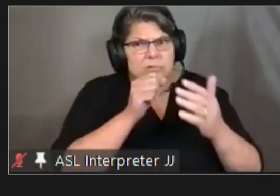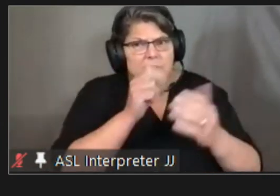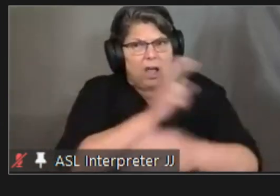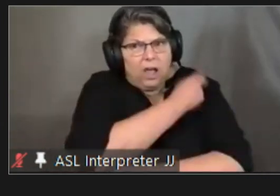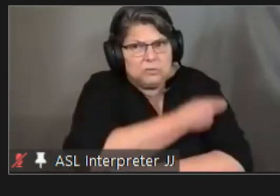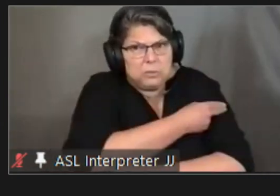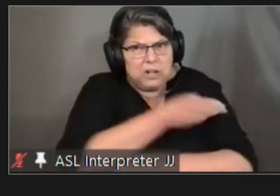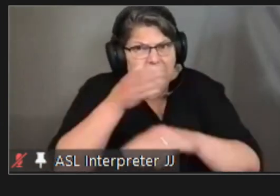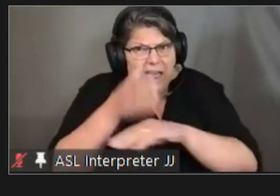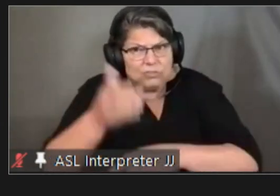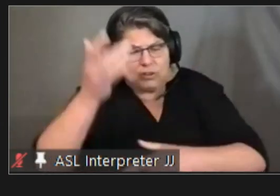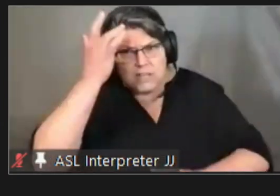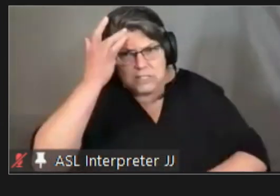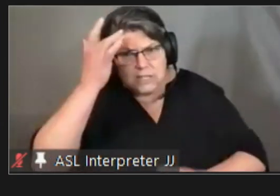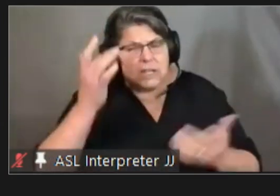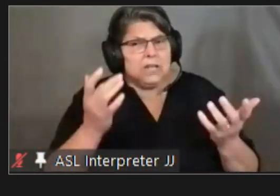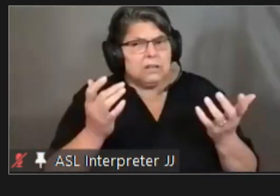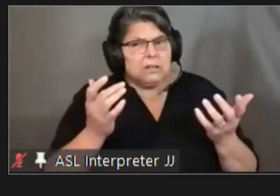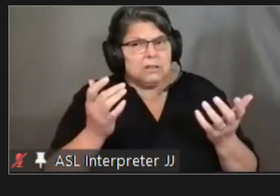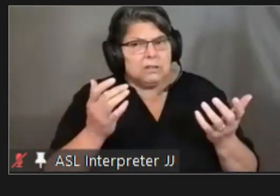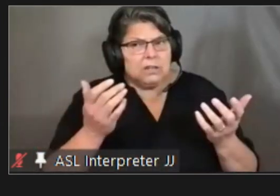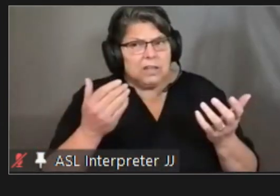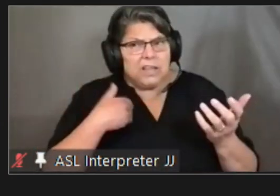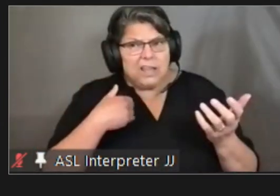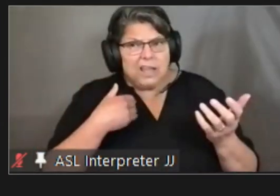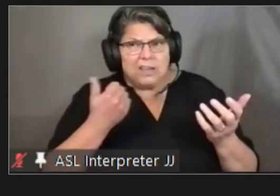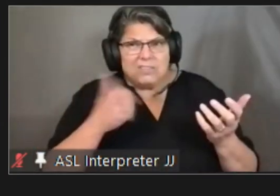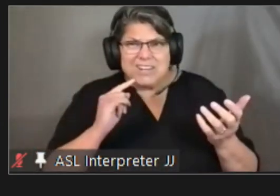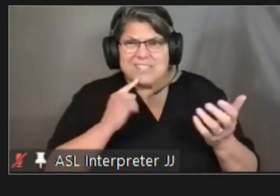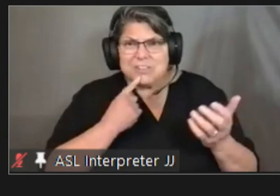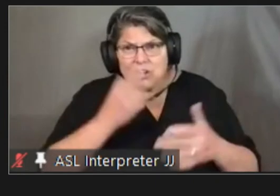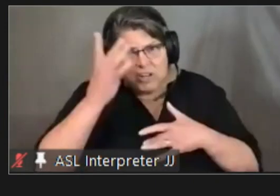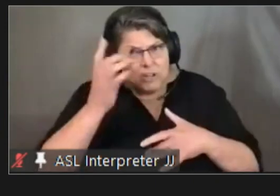and and again were there any severe illnesses or death